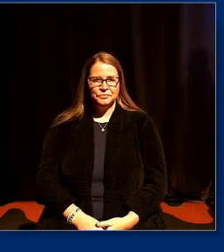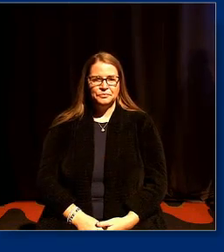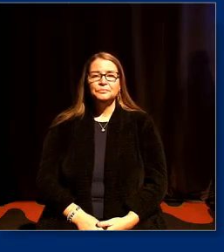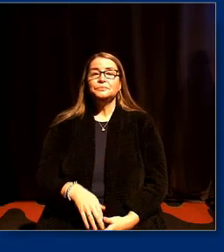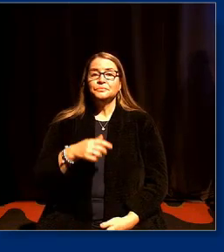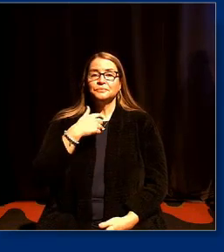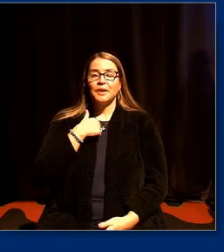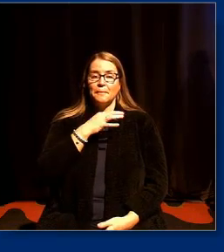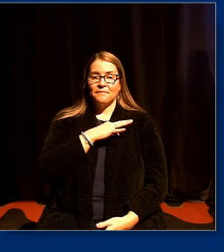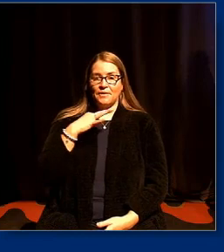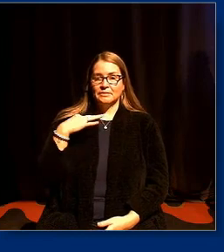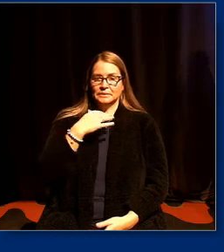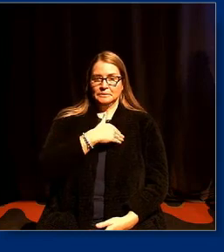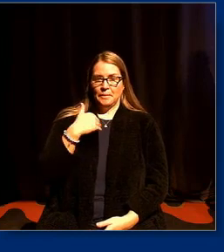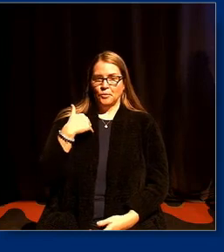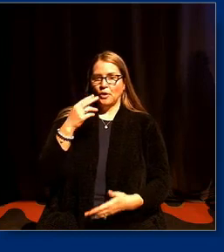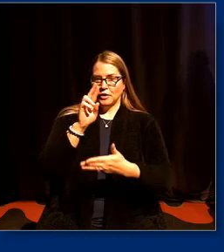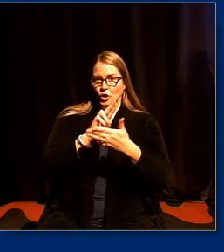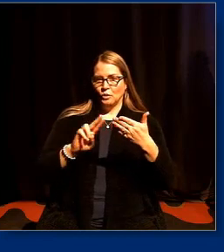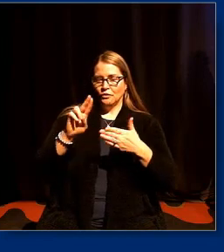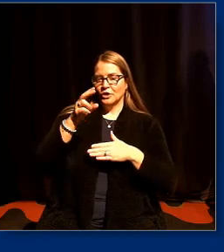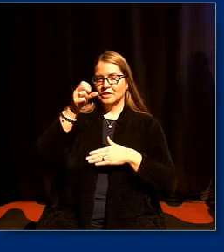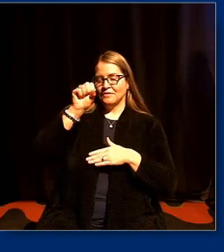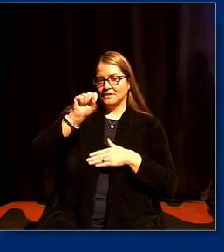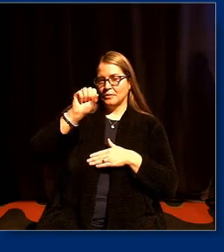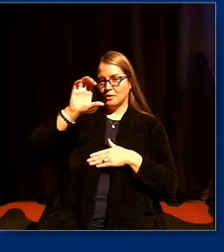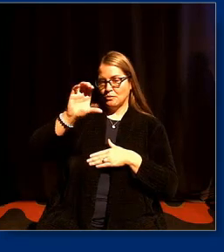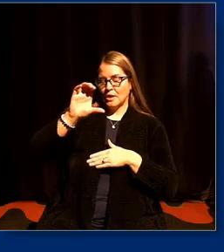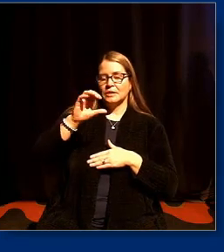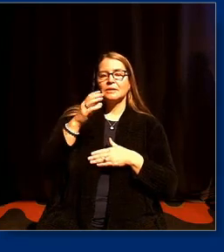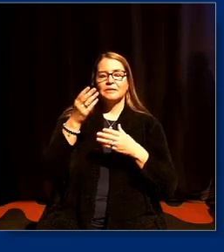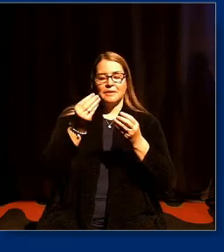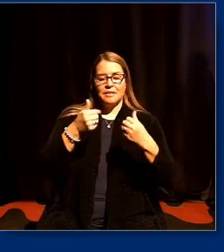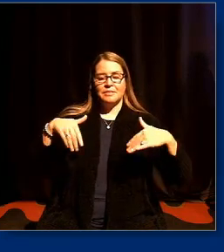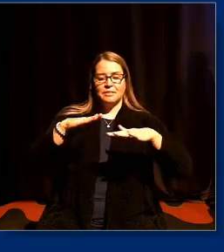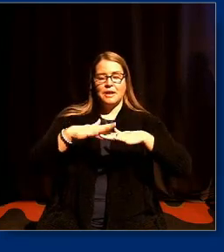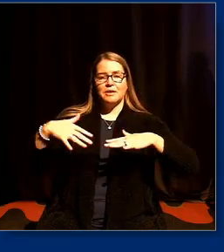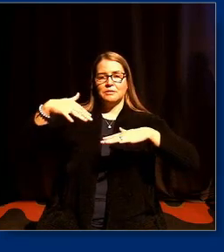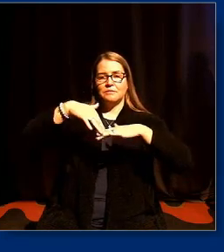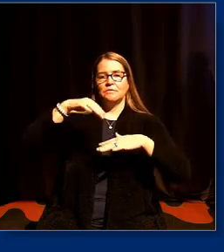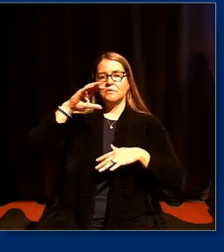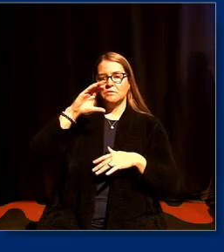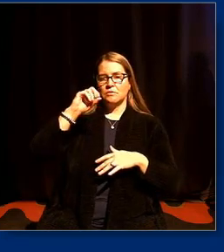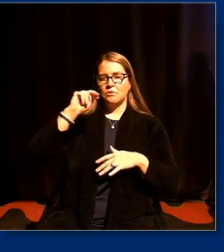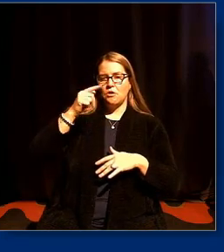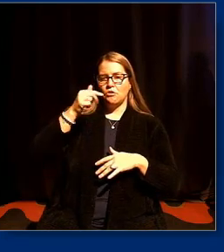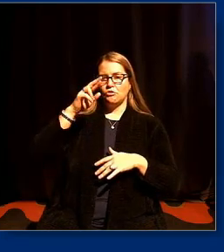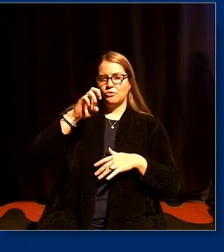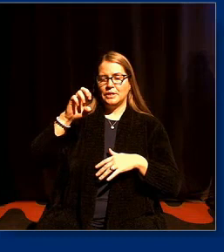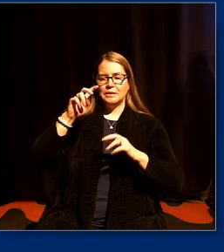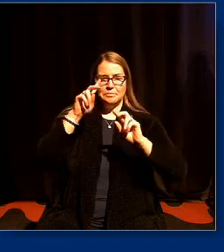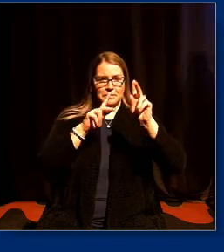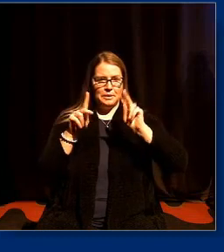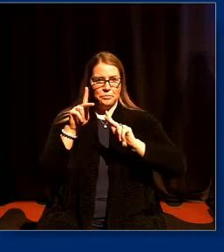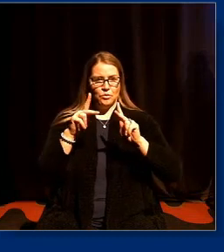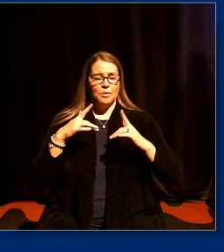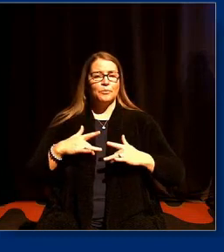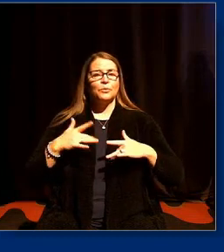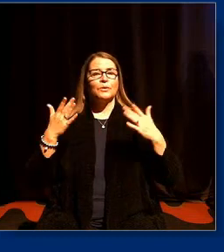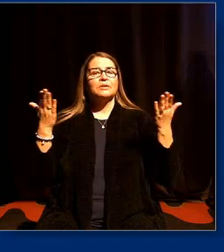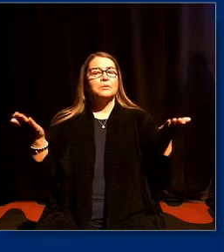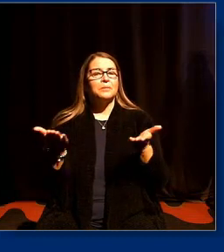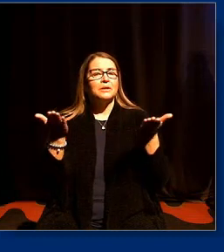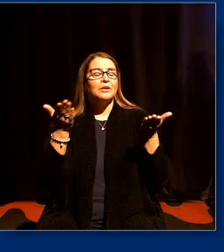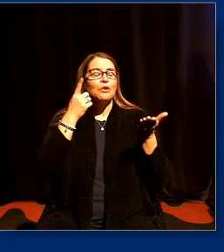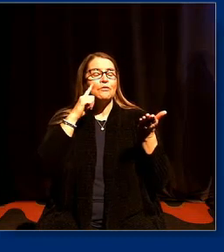I'm a faculty member at the University of South Carolina which is on the ancestral lands of the Congaree people thrilled to be here with everyone and honored for